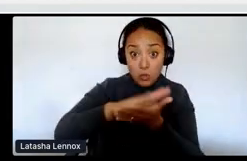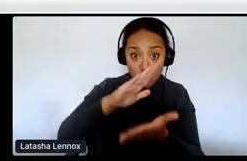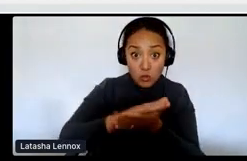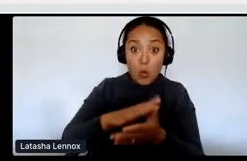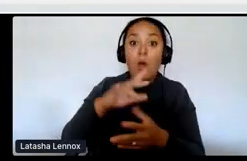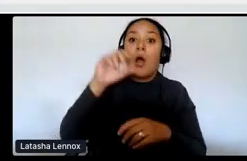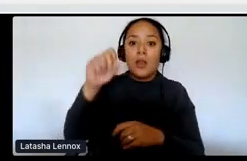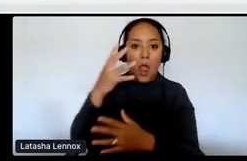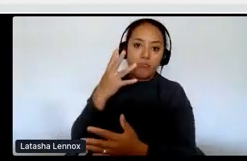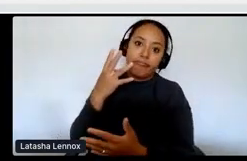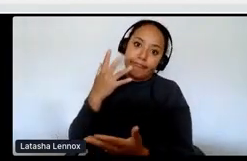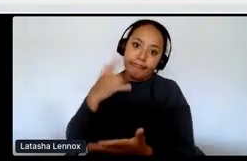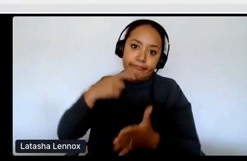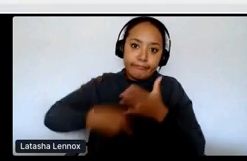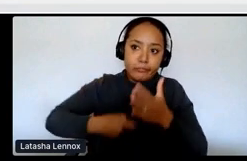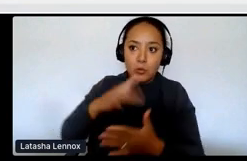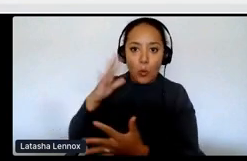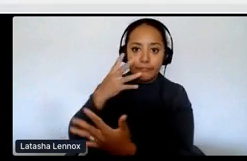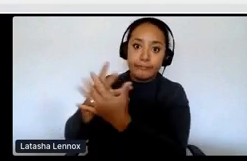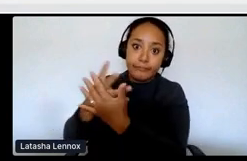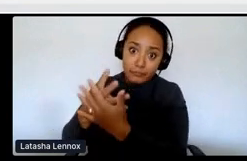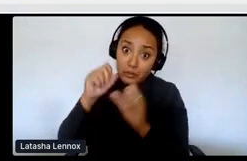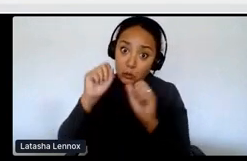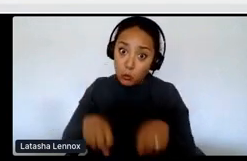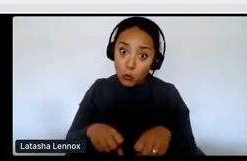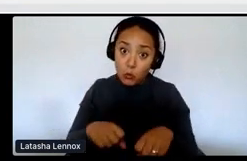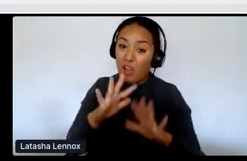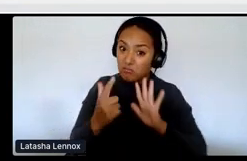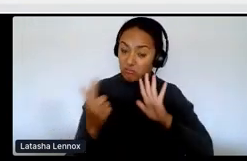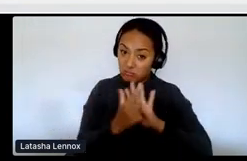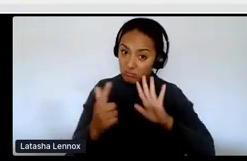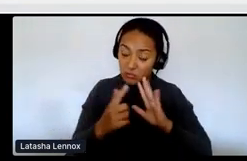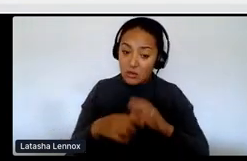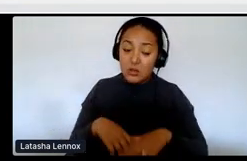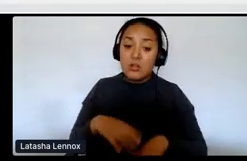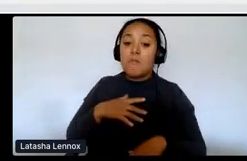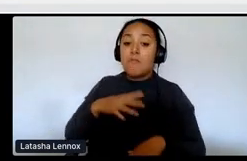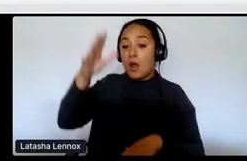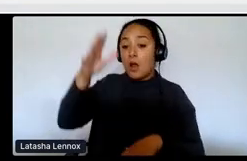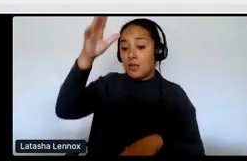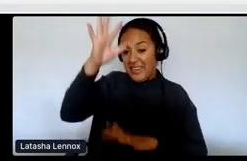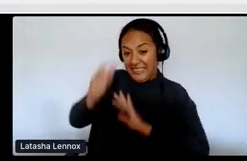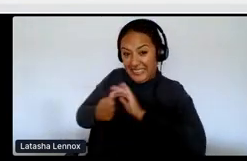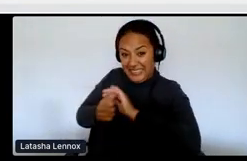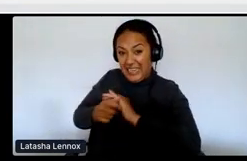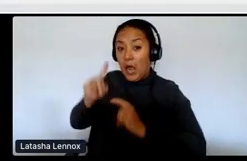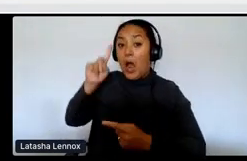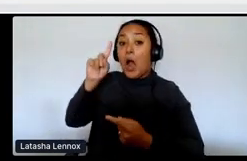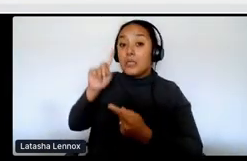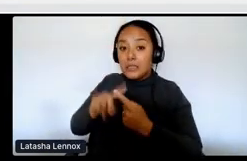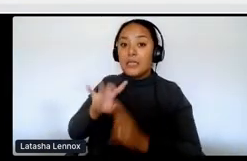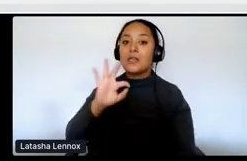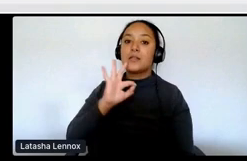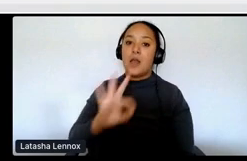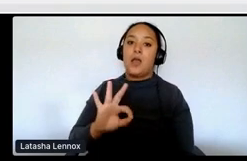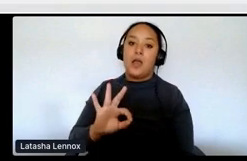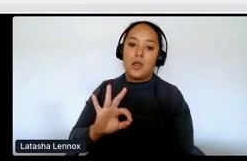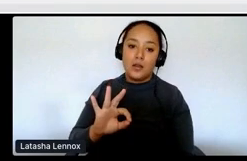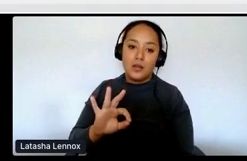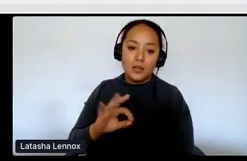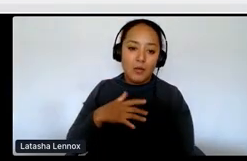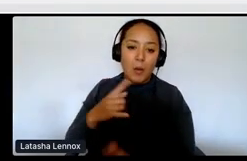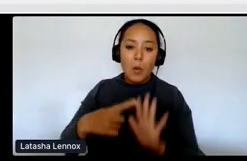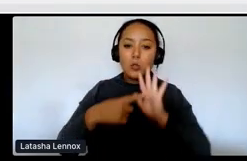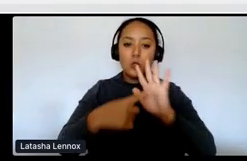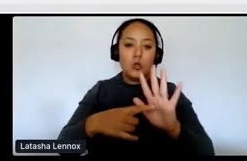camps, so to speak. And so he was hidden until the age of nine. And, um, so I just want to zoom in a little bit